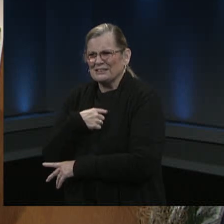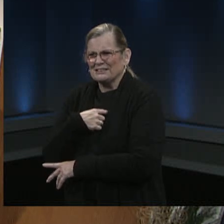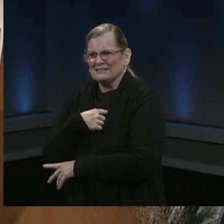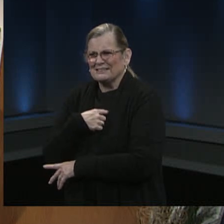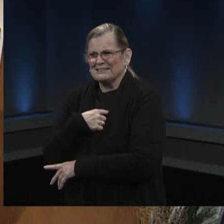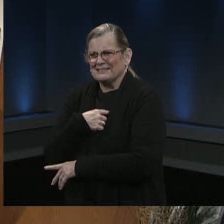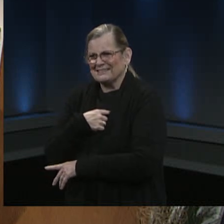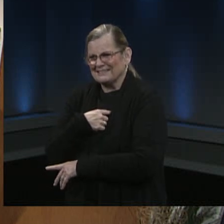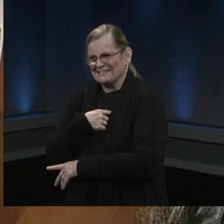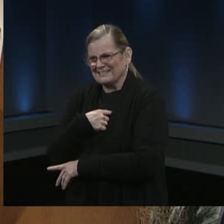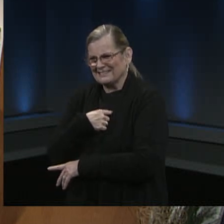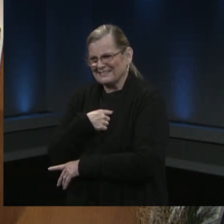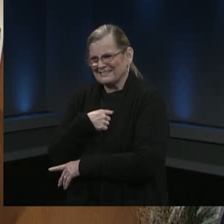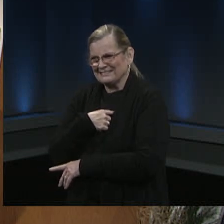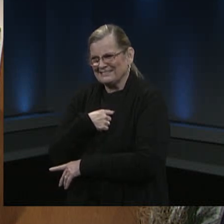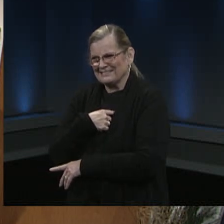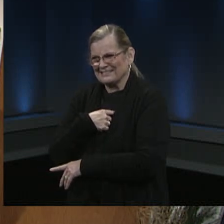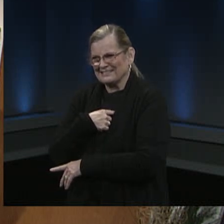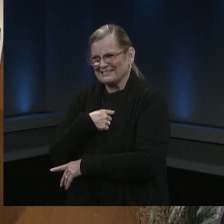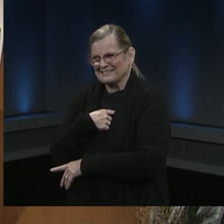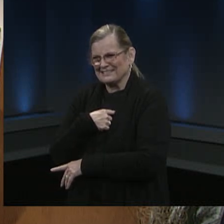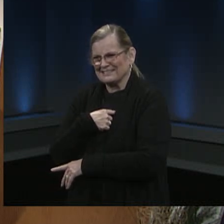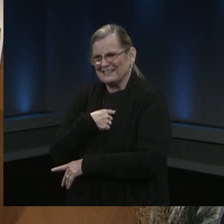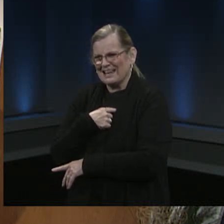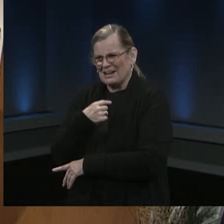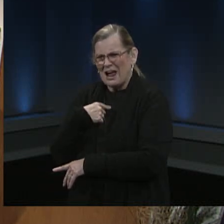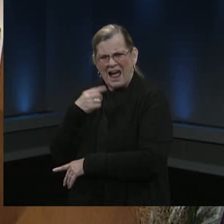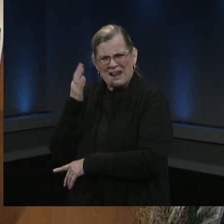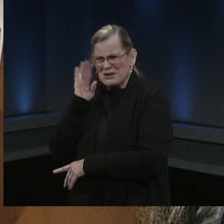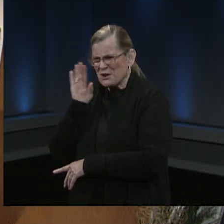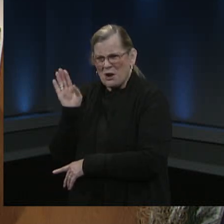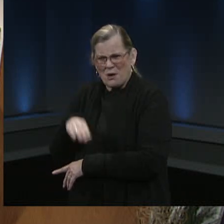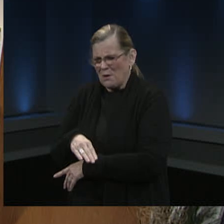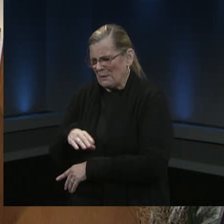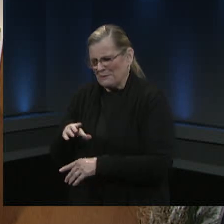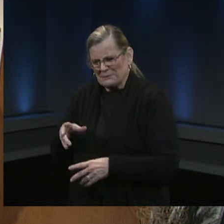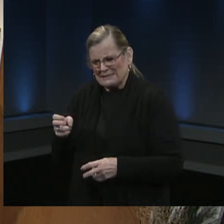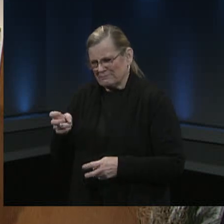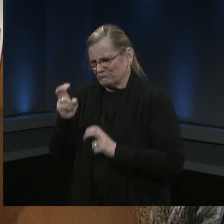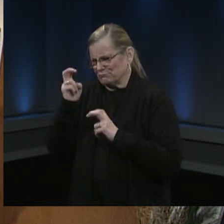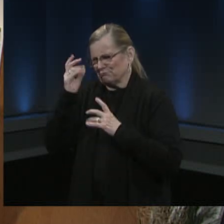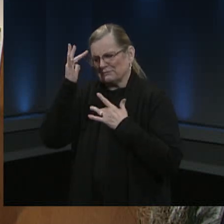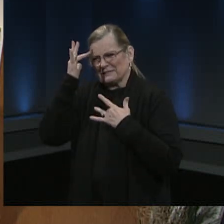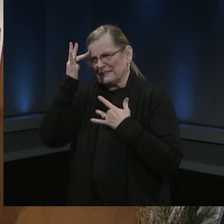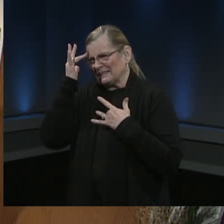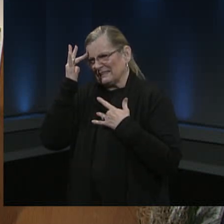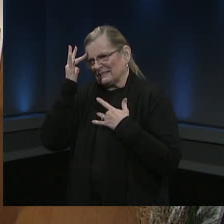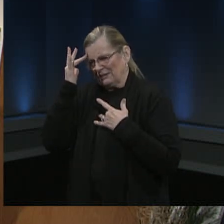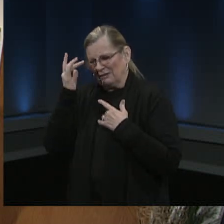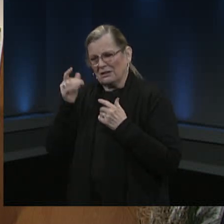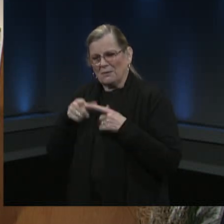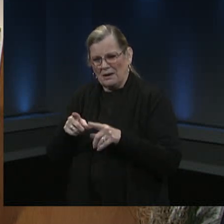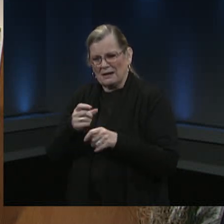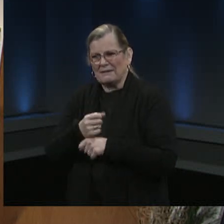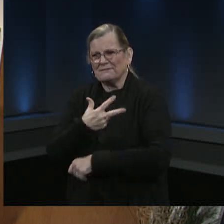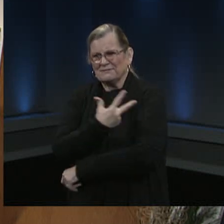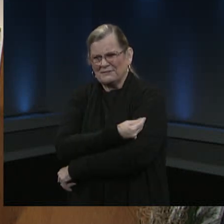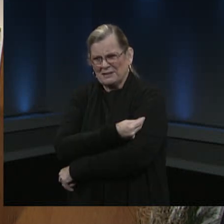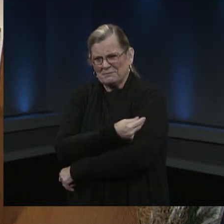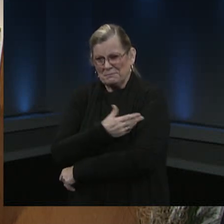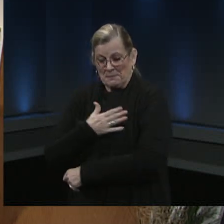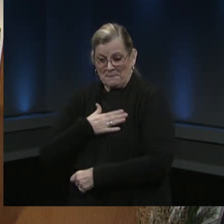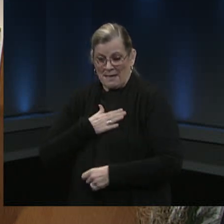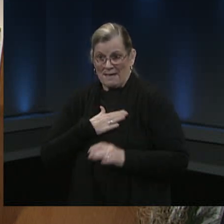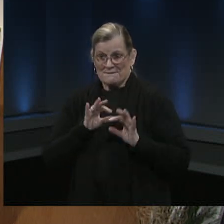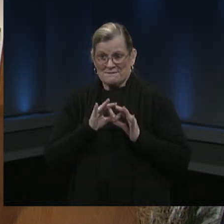COVID from the vaccine, but my family and I were wondering